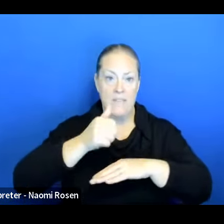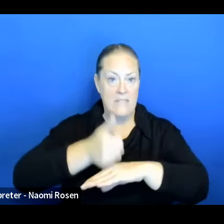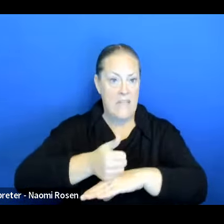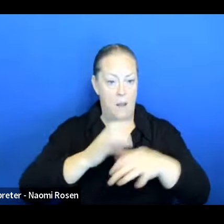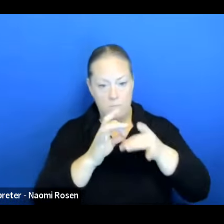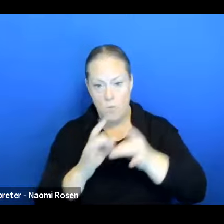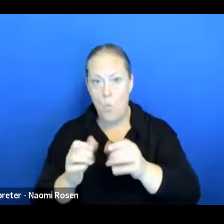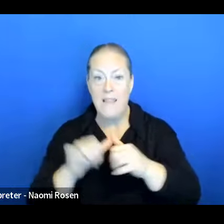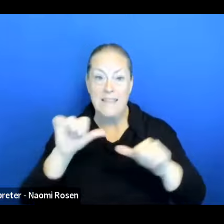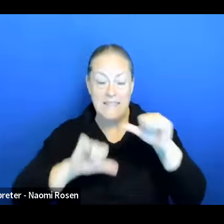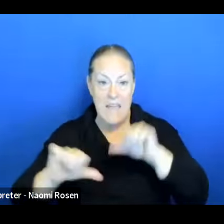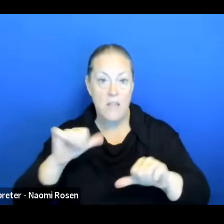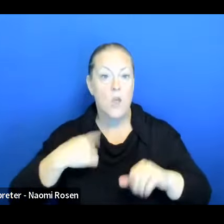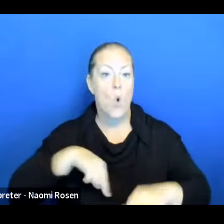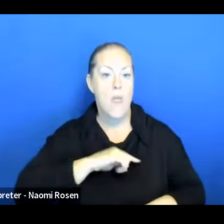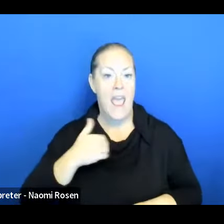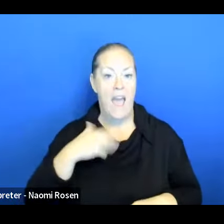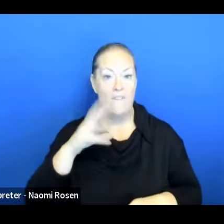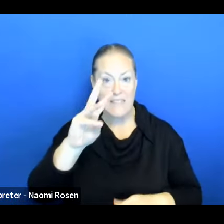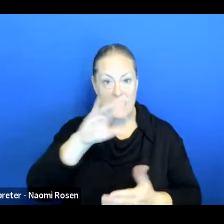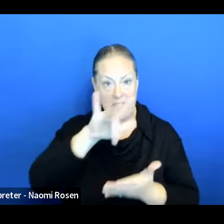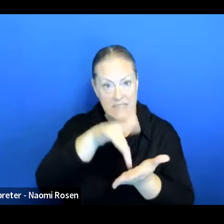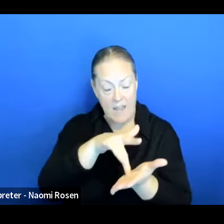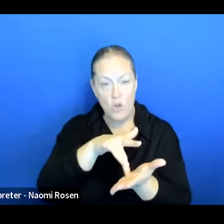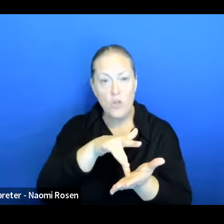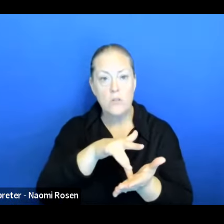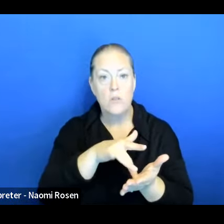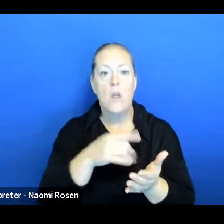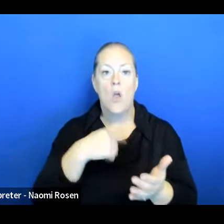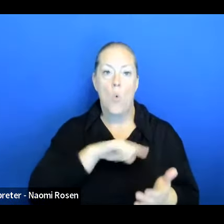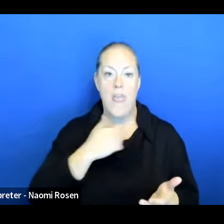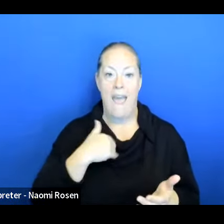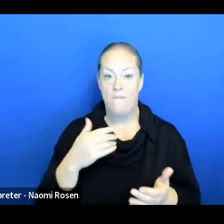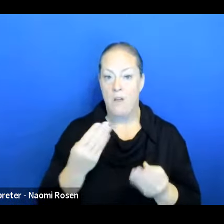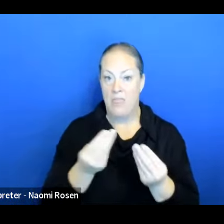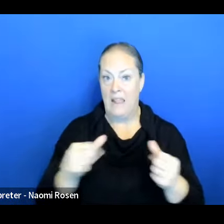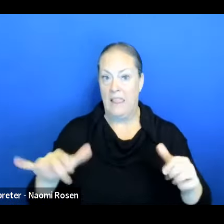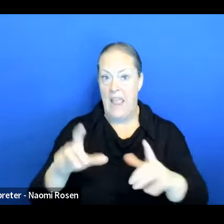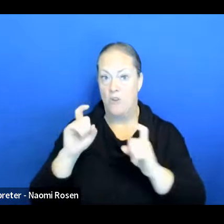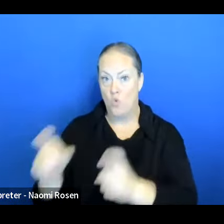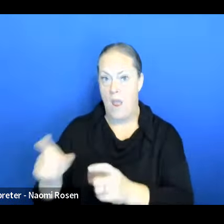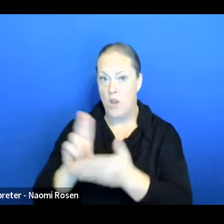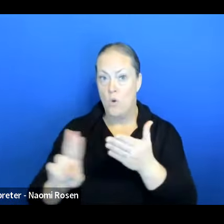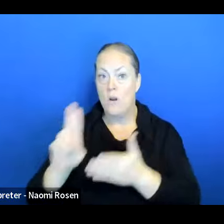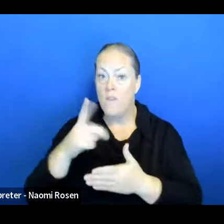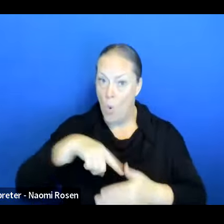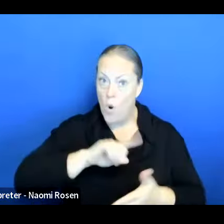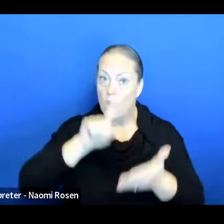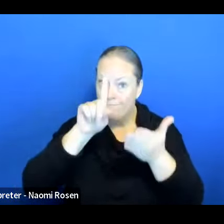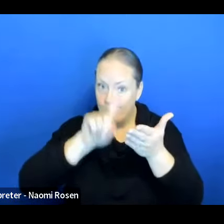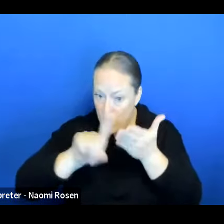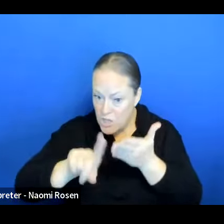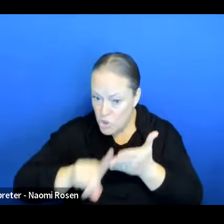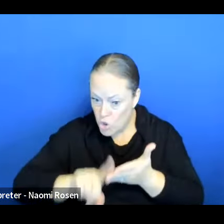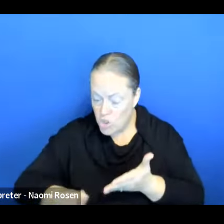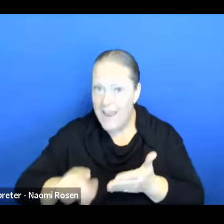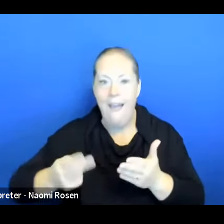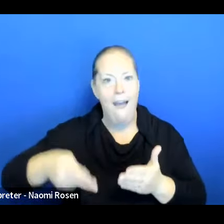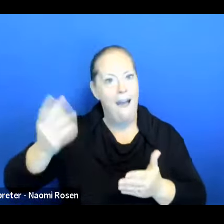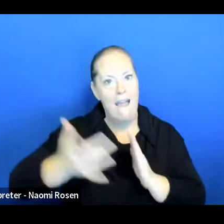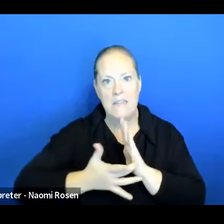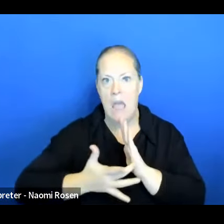nutrition centers internal to USDA. We have the land grant university who have, we're doing nutrition research, which is high tech research.